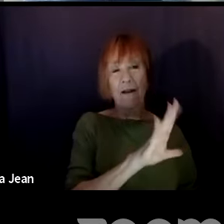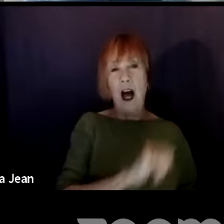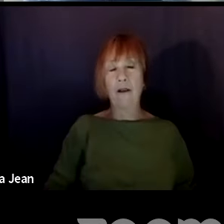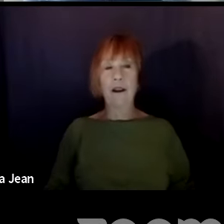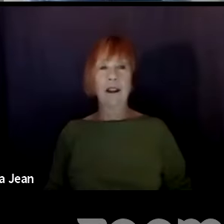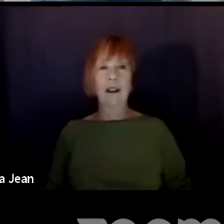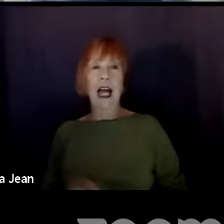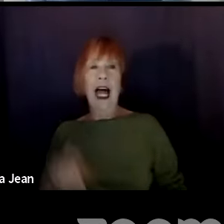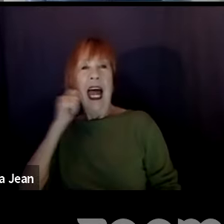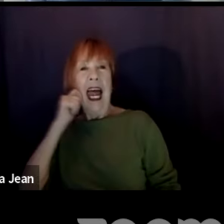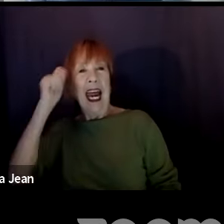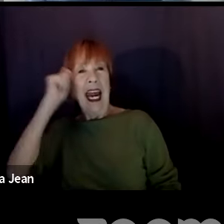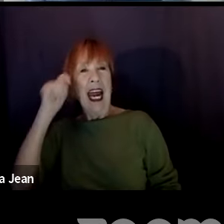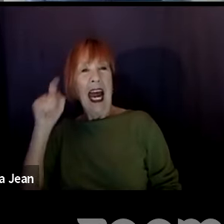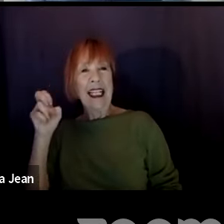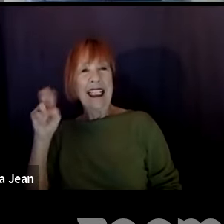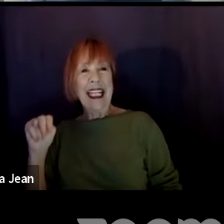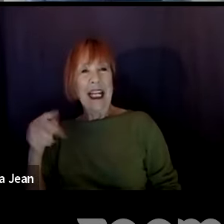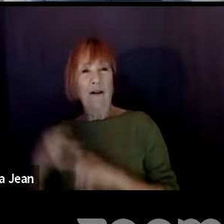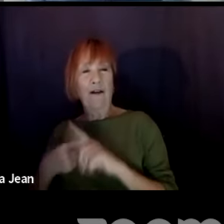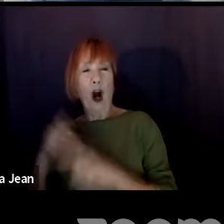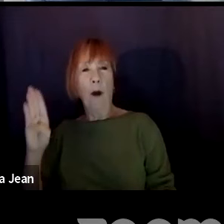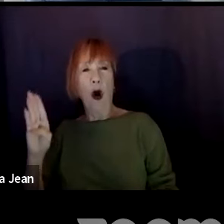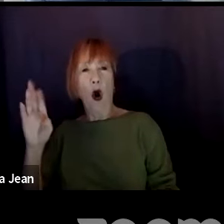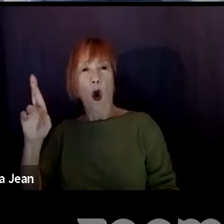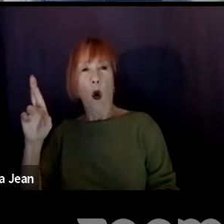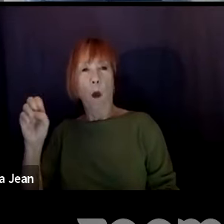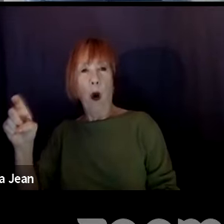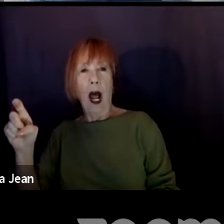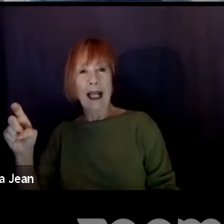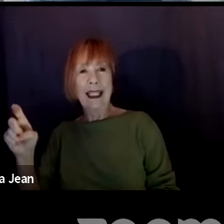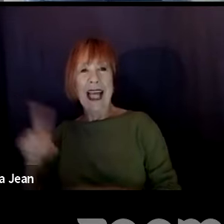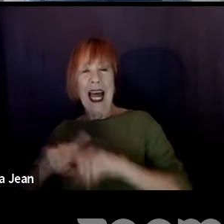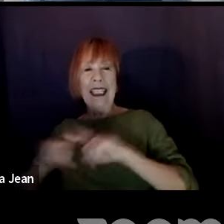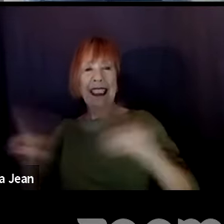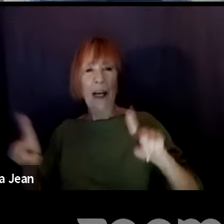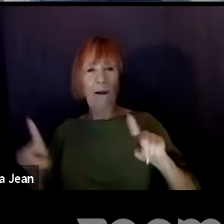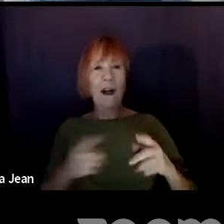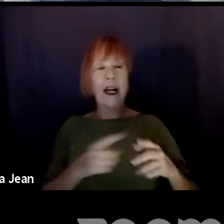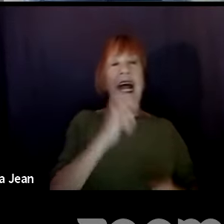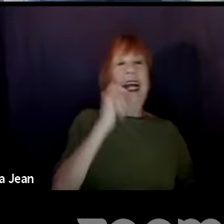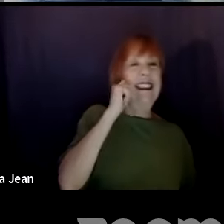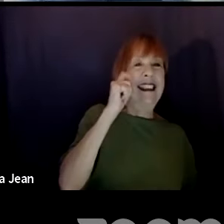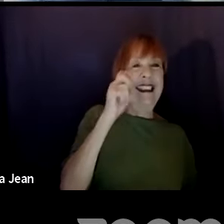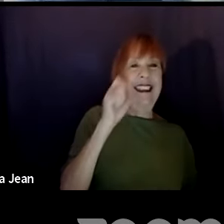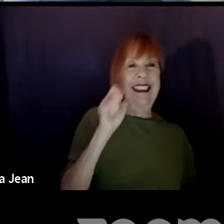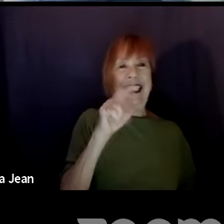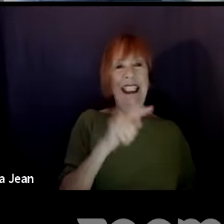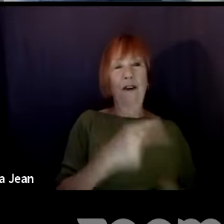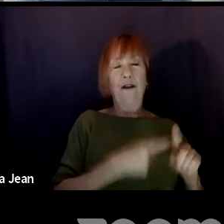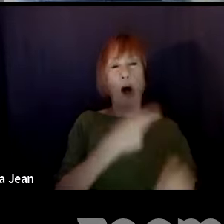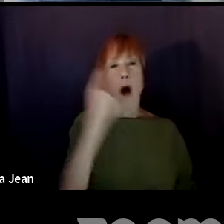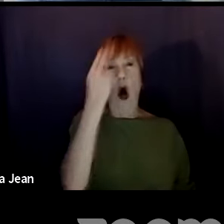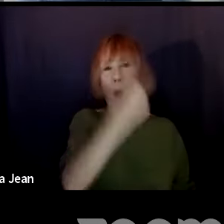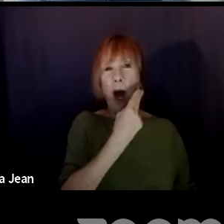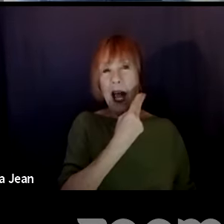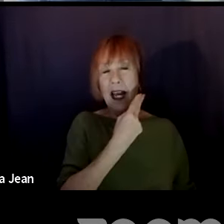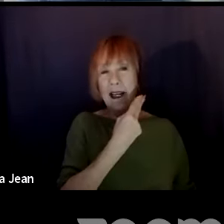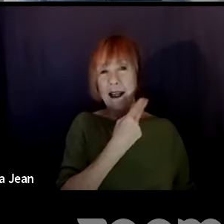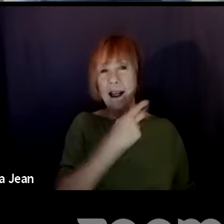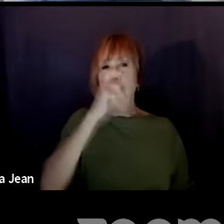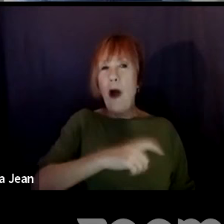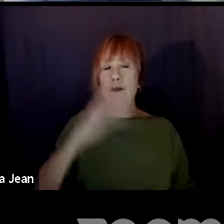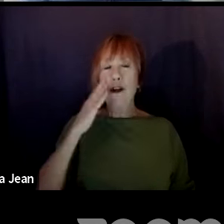Bronx is different from a dialogue of a teenager from Hawaii. So you have to know who that character is to know what the dialogue is.